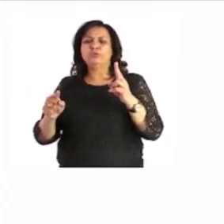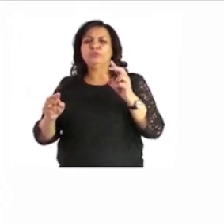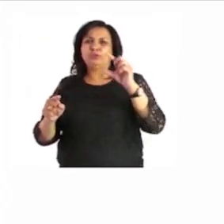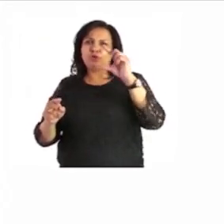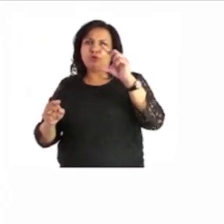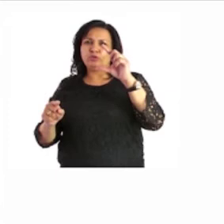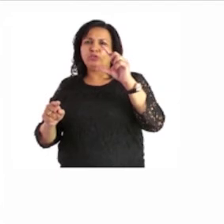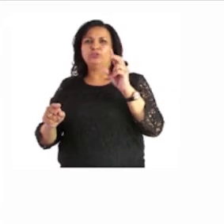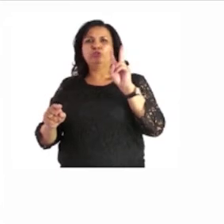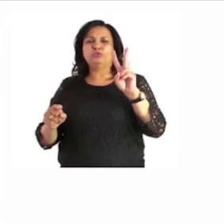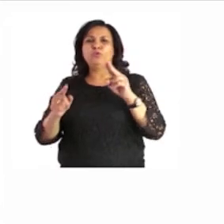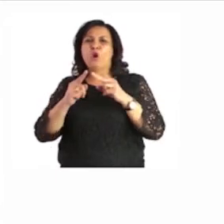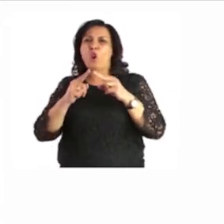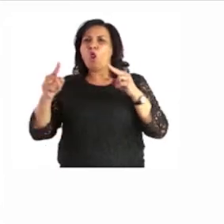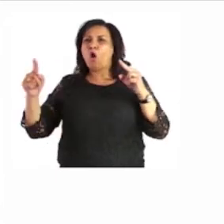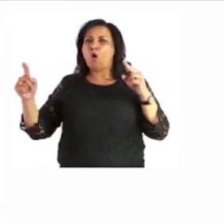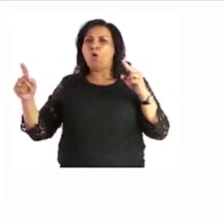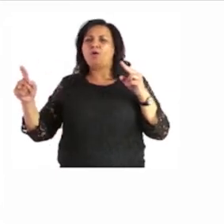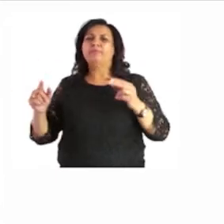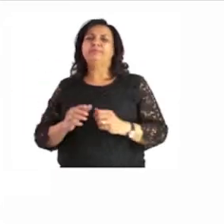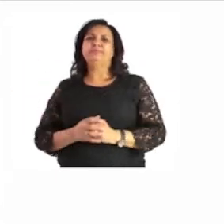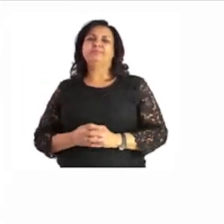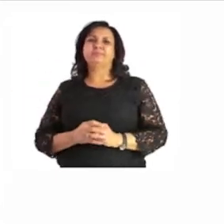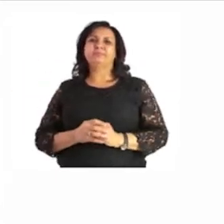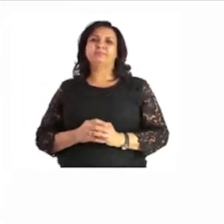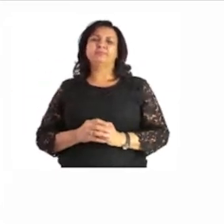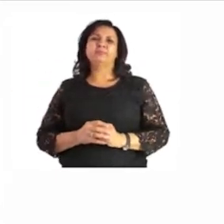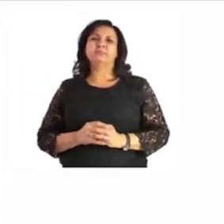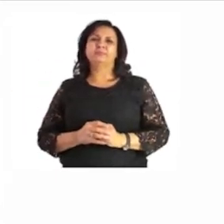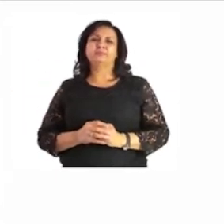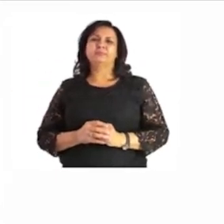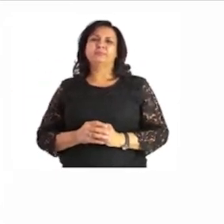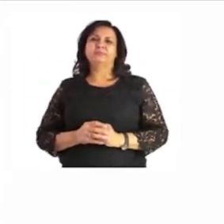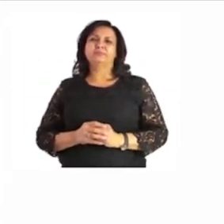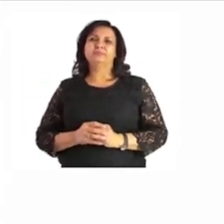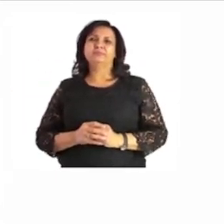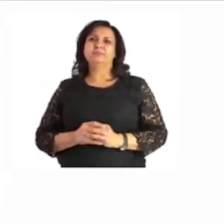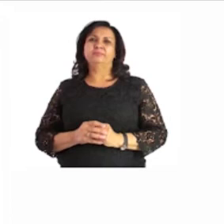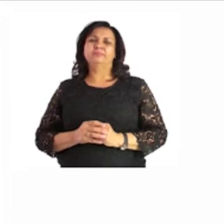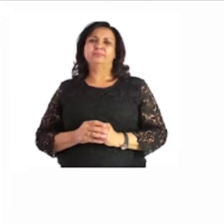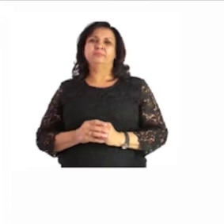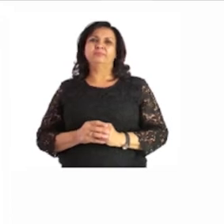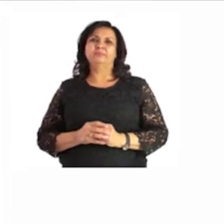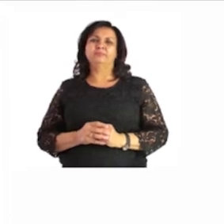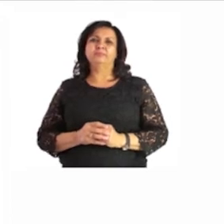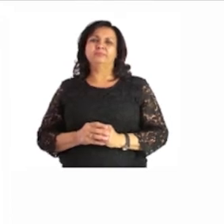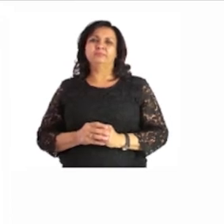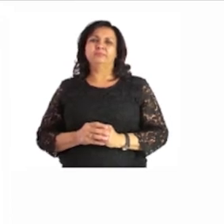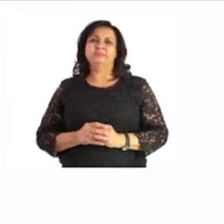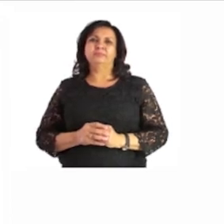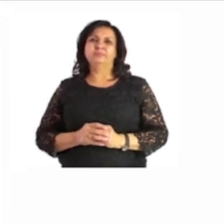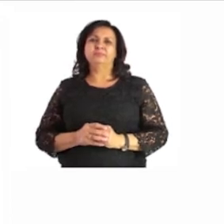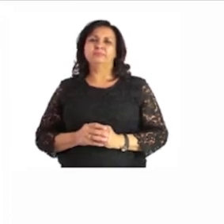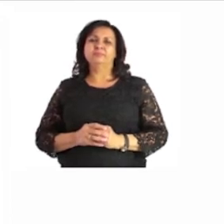so that you cannot get confused yourself with the square it has